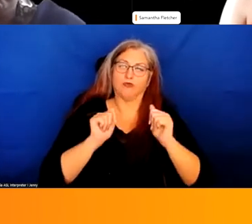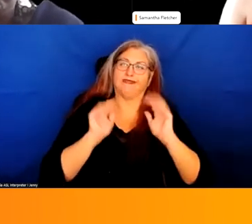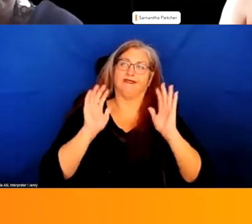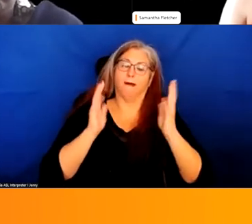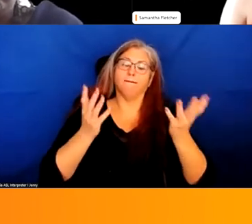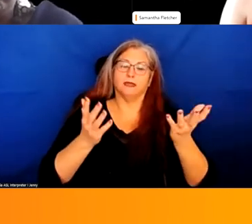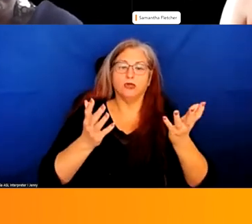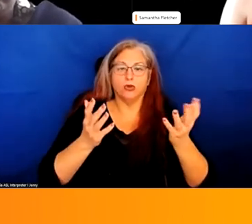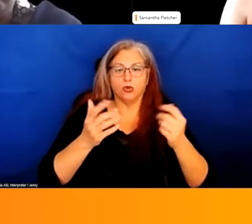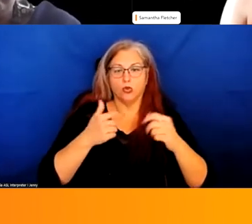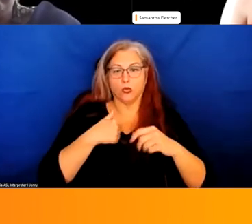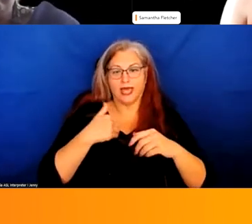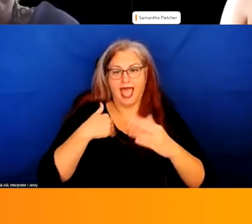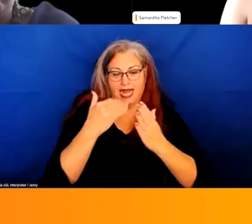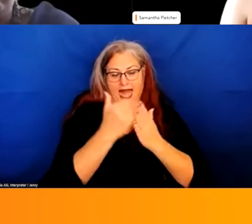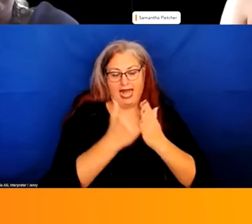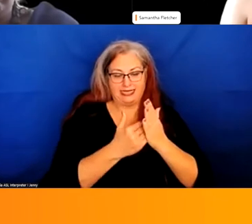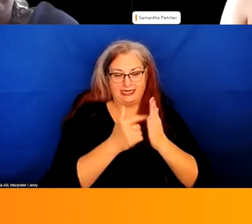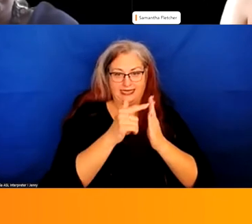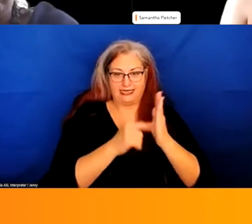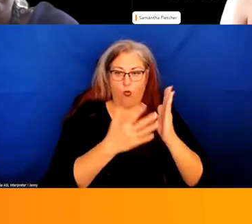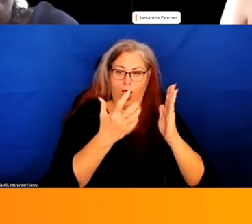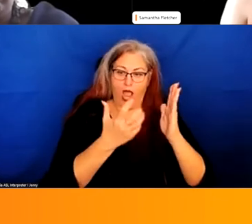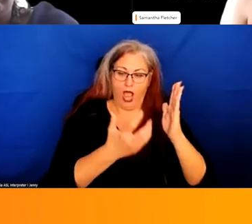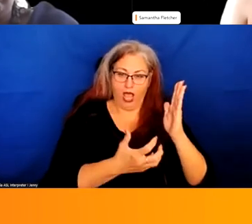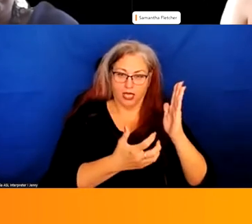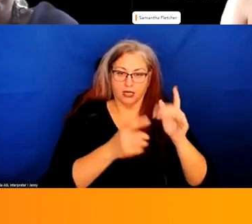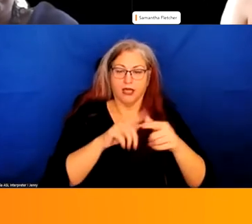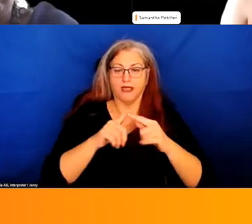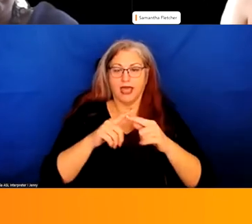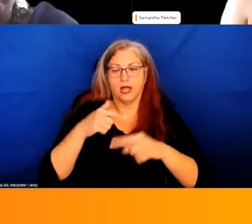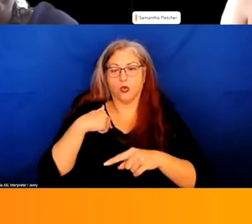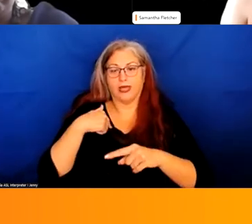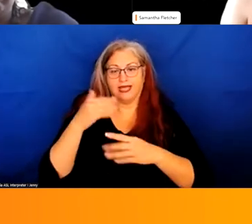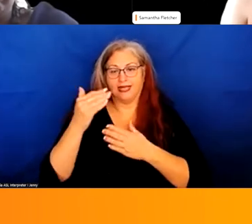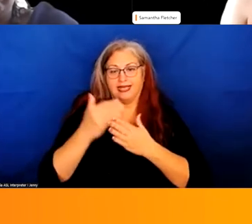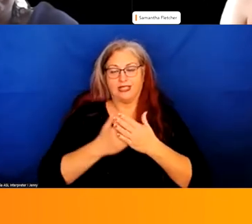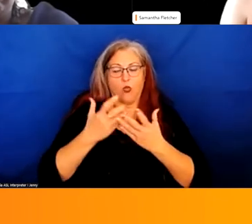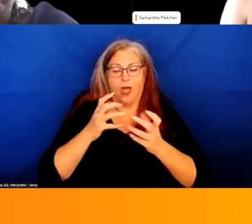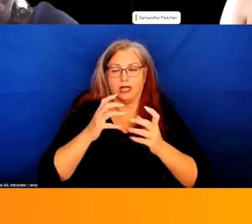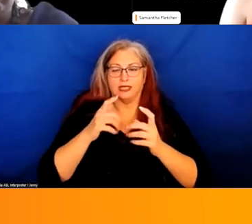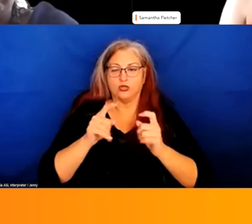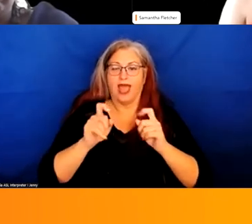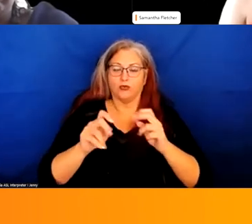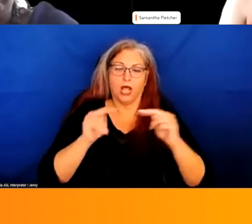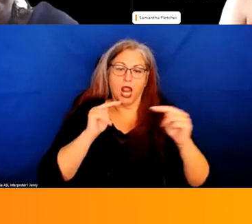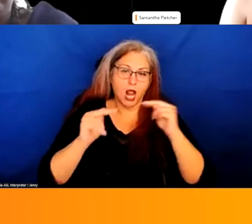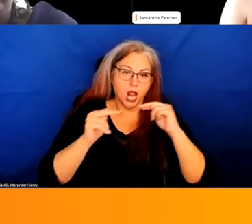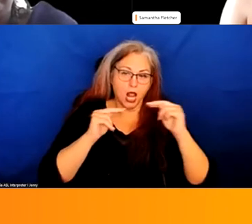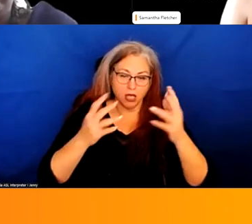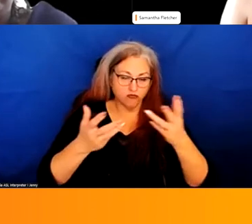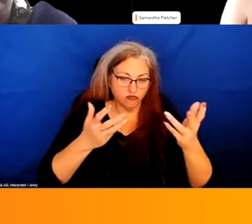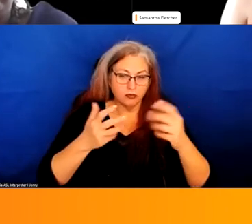we, we had a list of things that we knew we wanted. Um, and then we knew we didn't want to give away. And so negotiating, um,